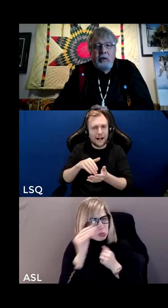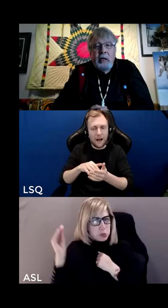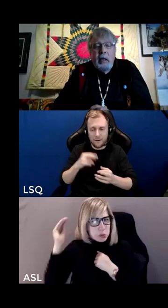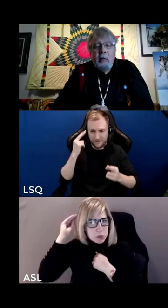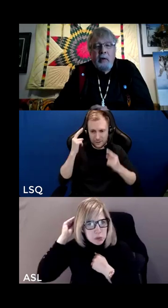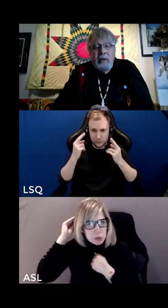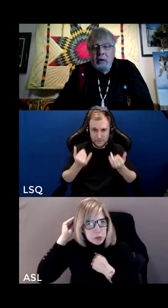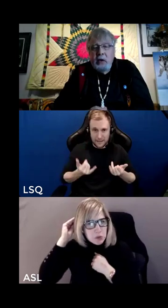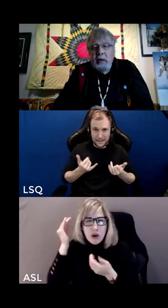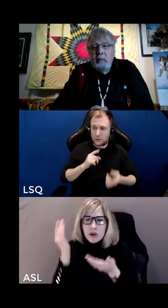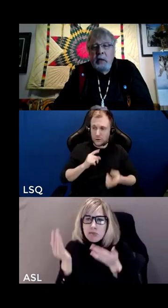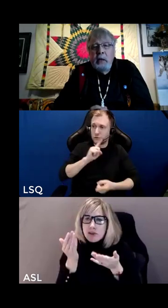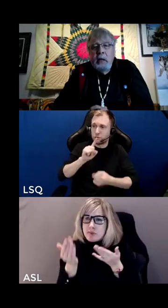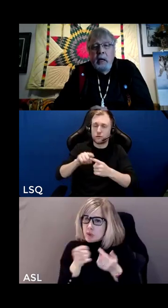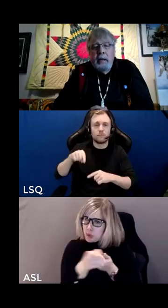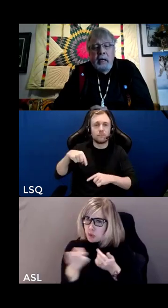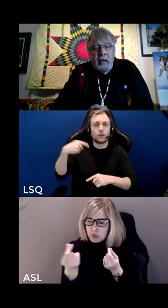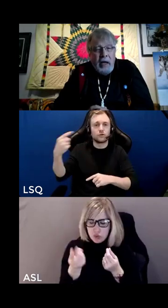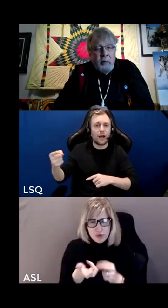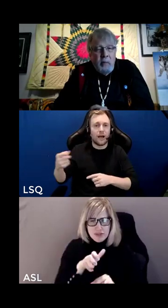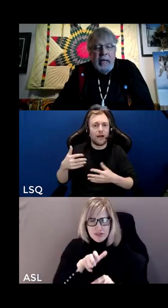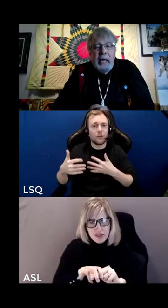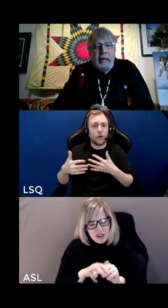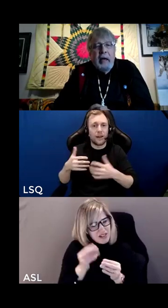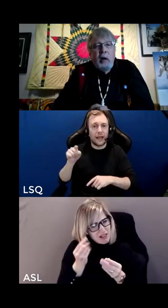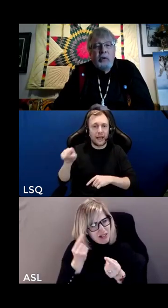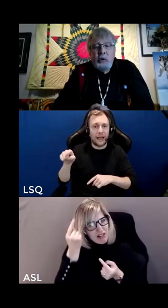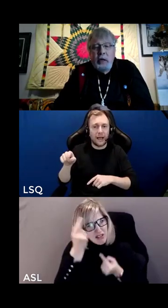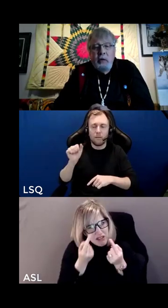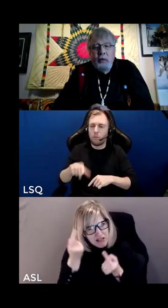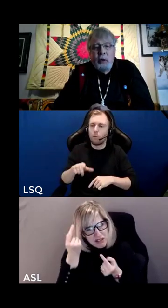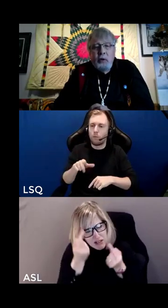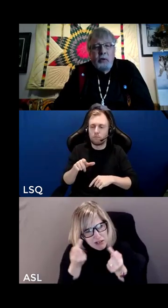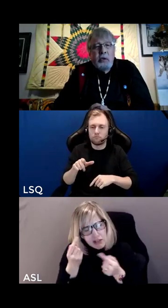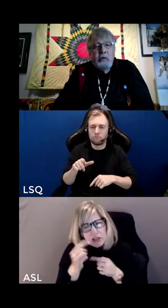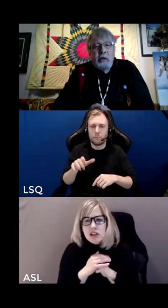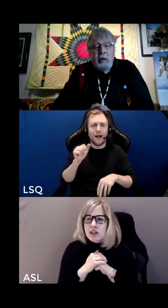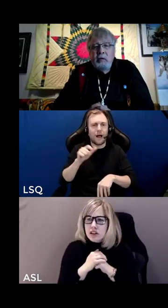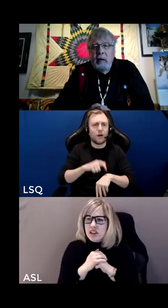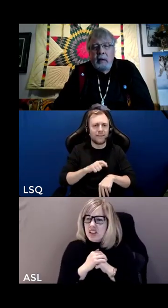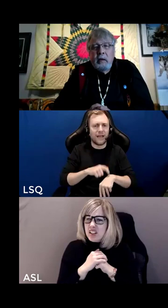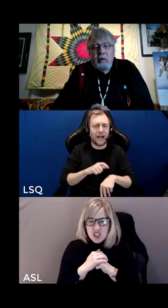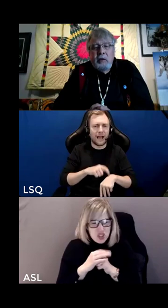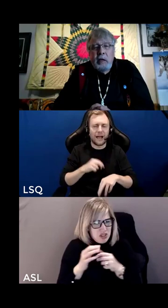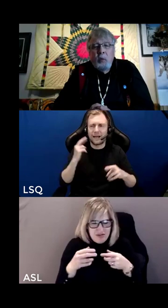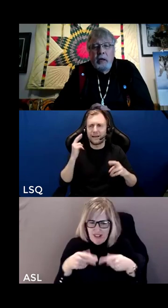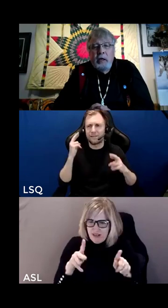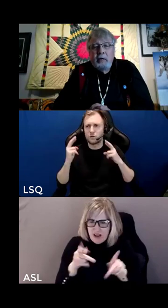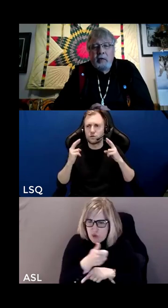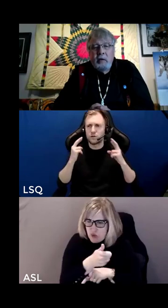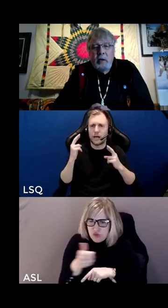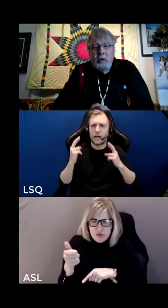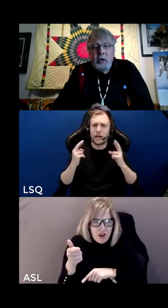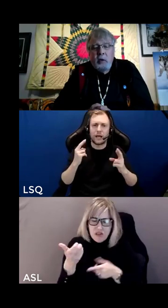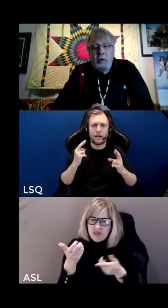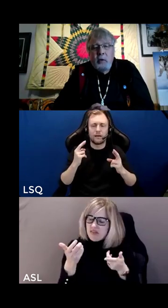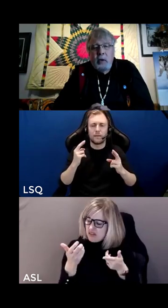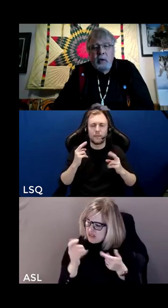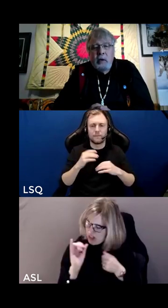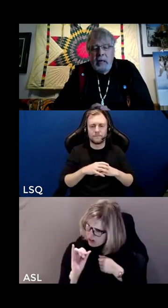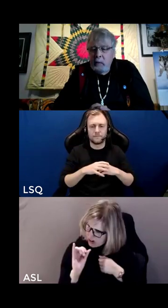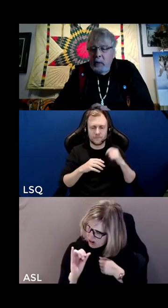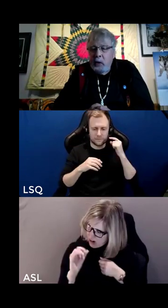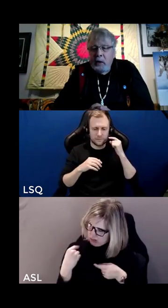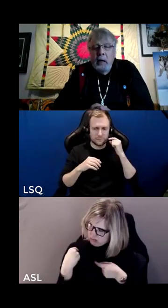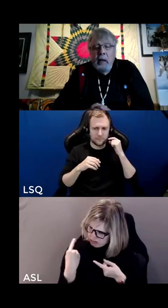time to sit and reflect on them in fact making that opportunity for you to just consider what it is that's been shared with